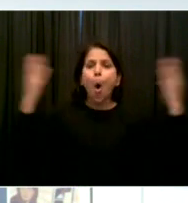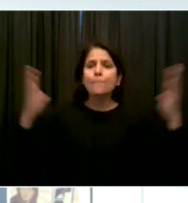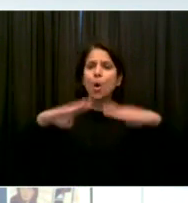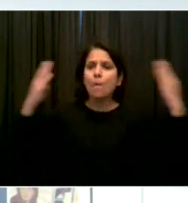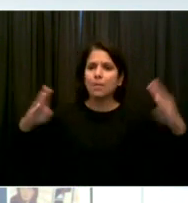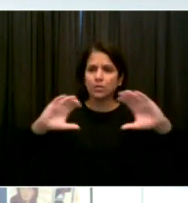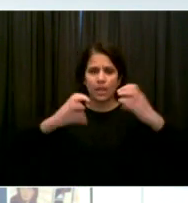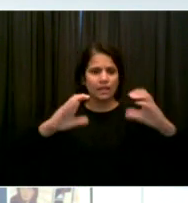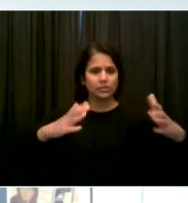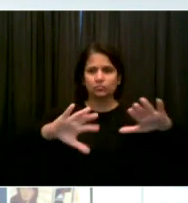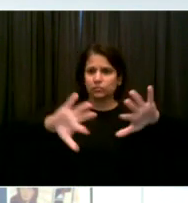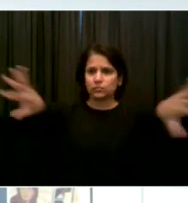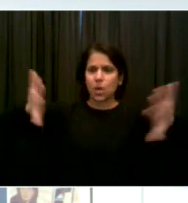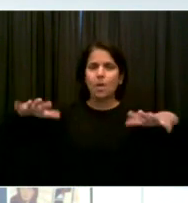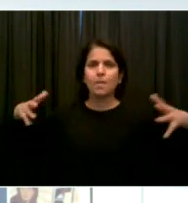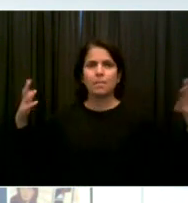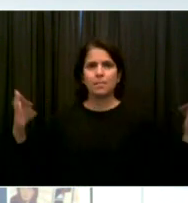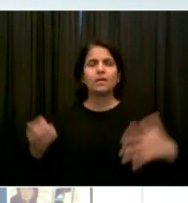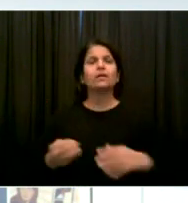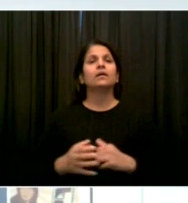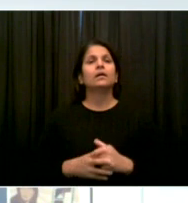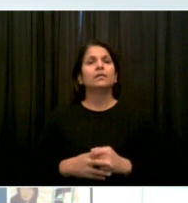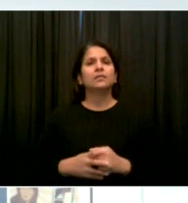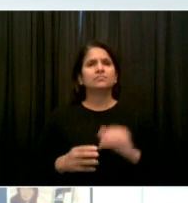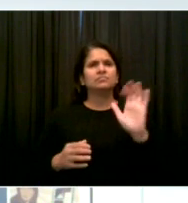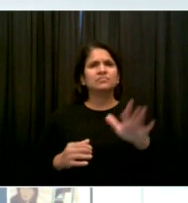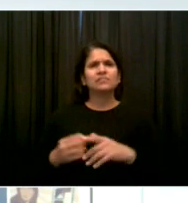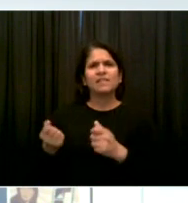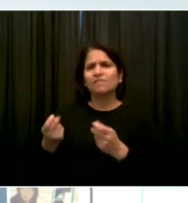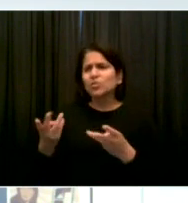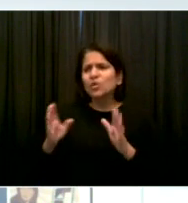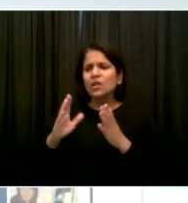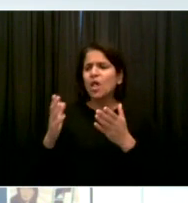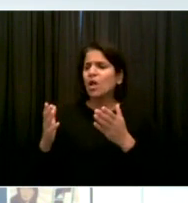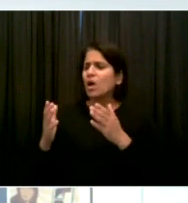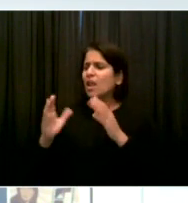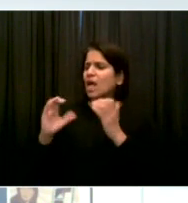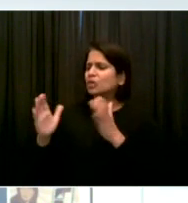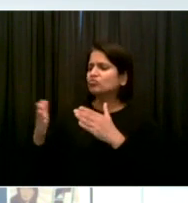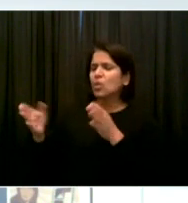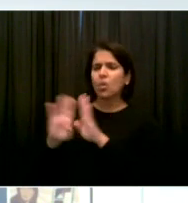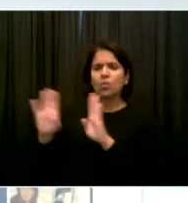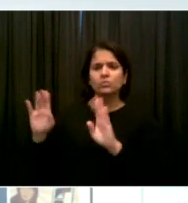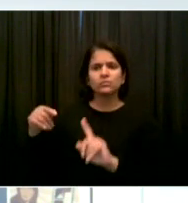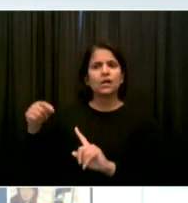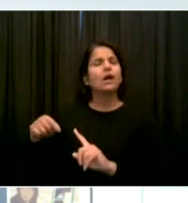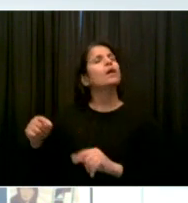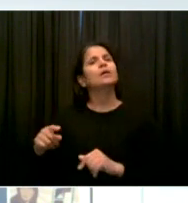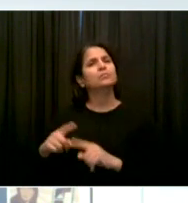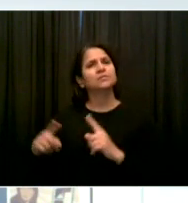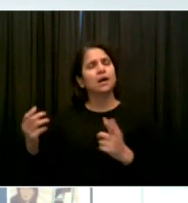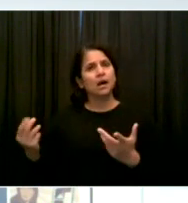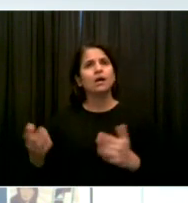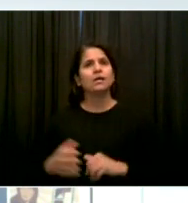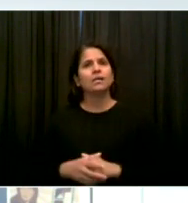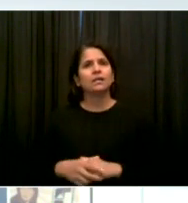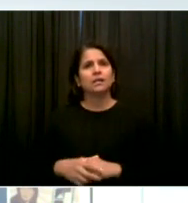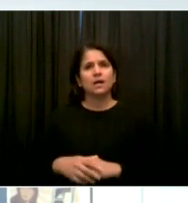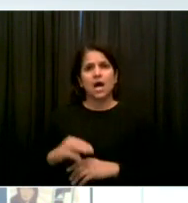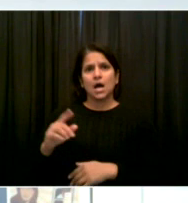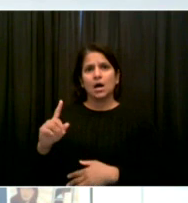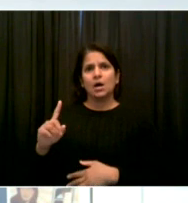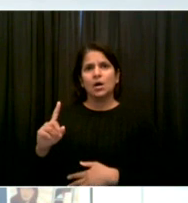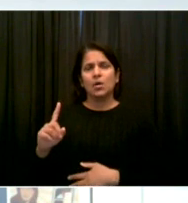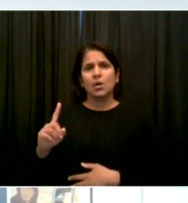perspective, what that tells us is that hundreds of thousands of students are benefiting from in